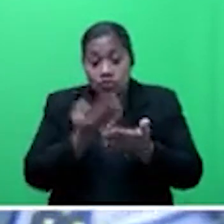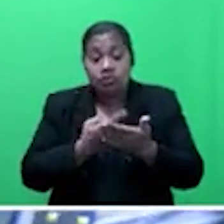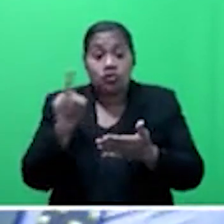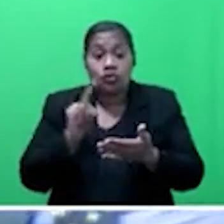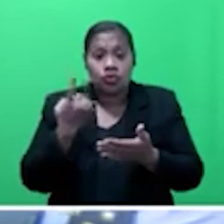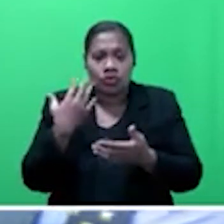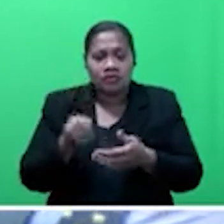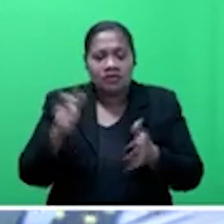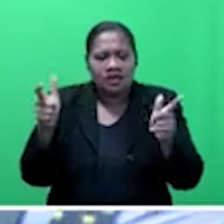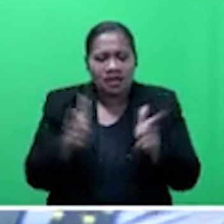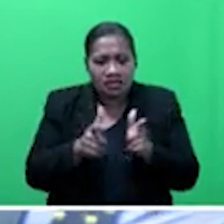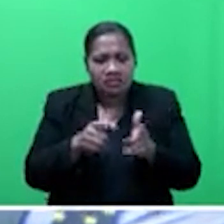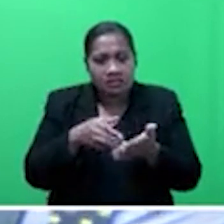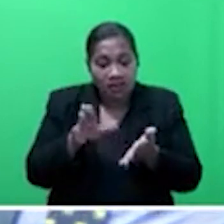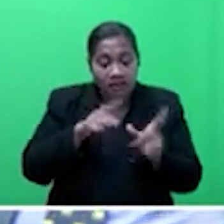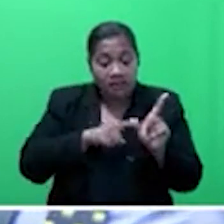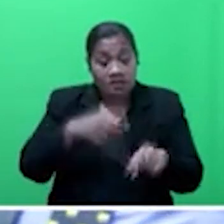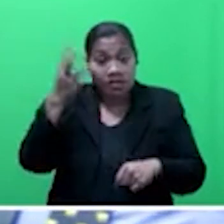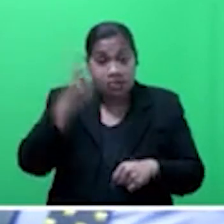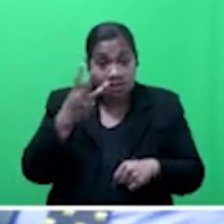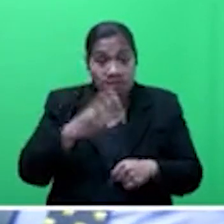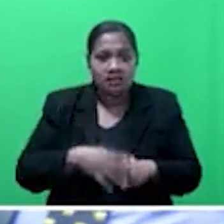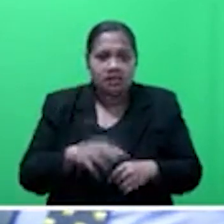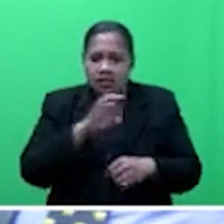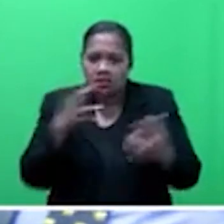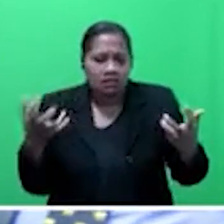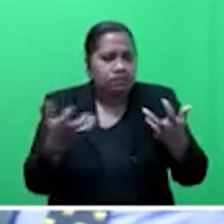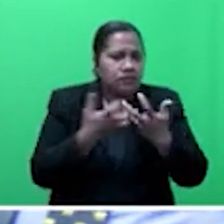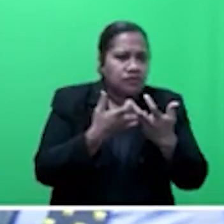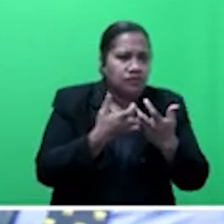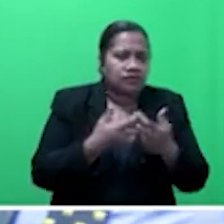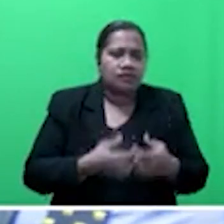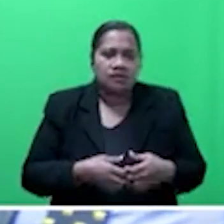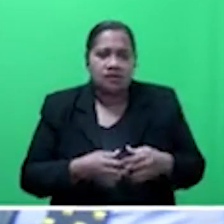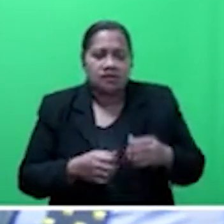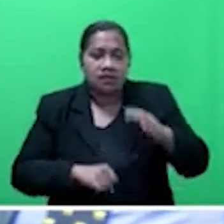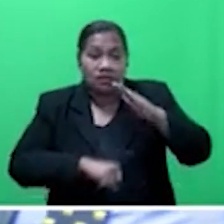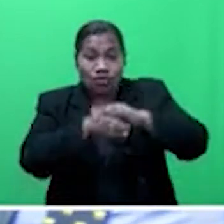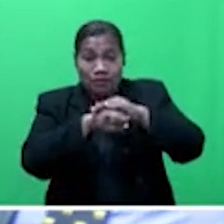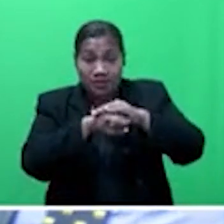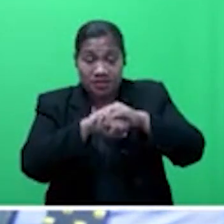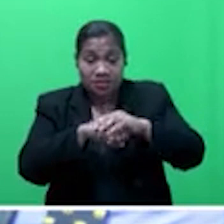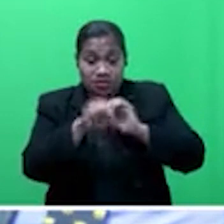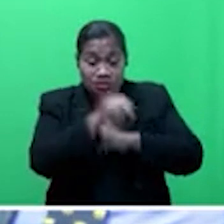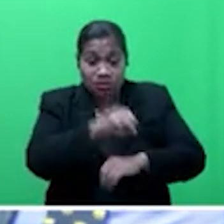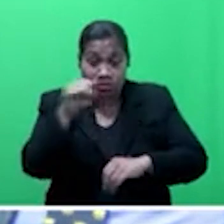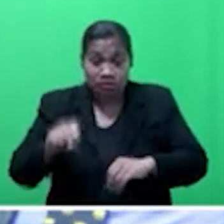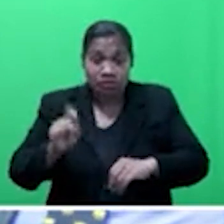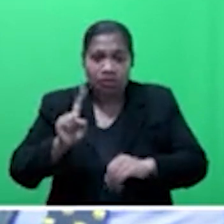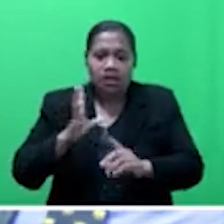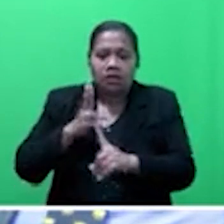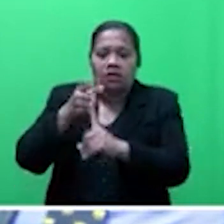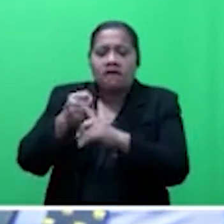marks in Year 13 did not meet the NTS cutoff, that is the toppers scholarship, enrolled for foundation